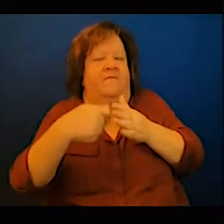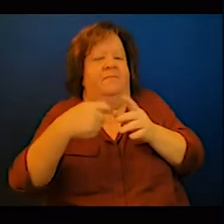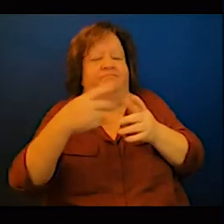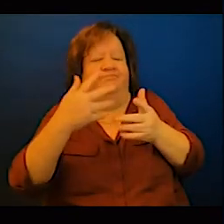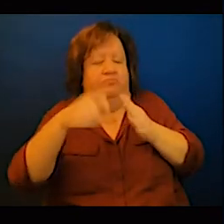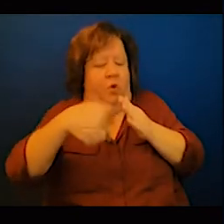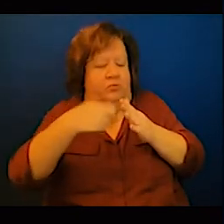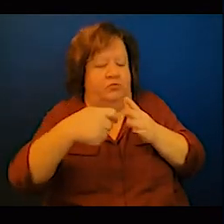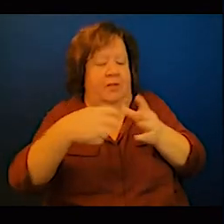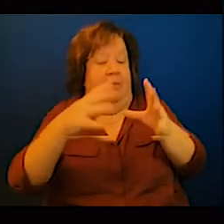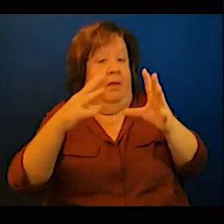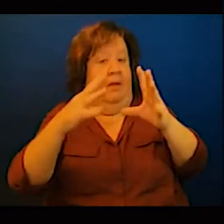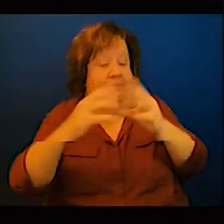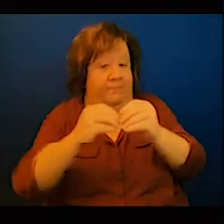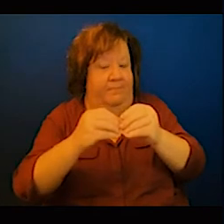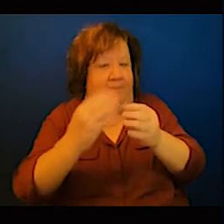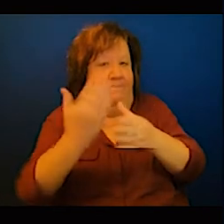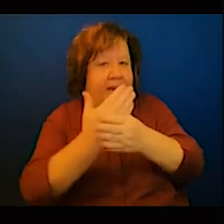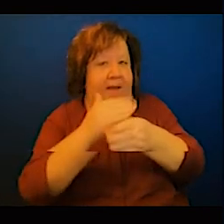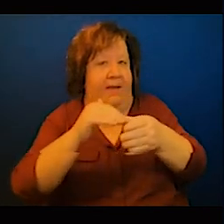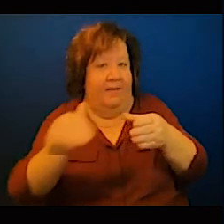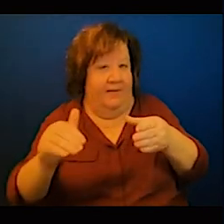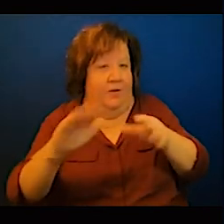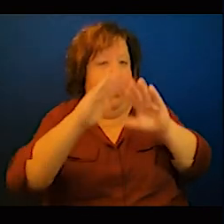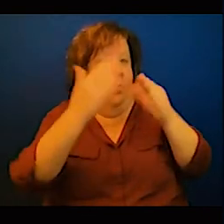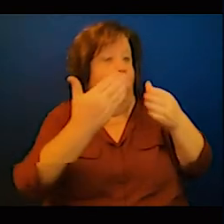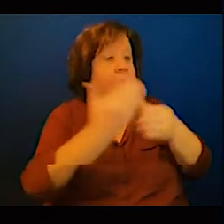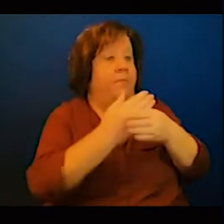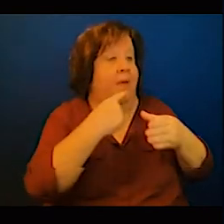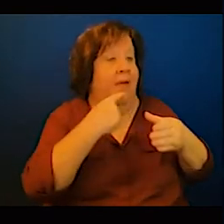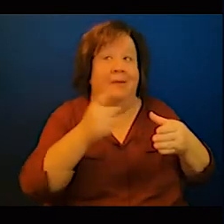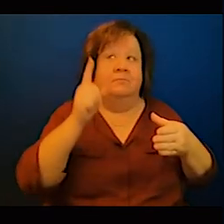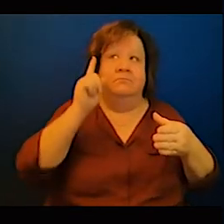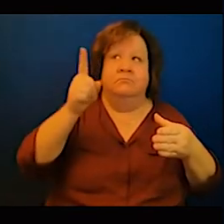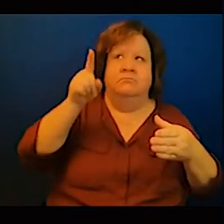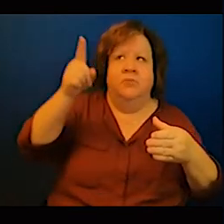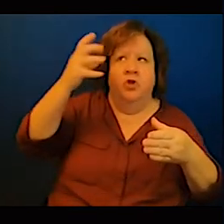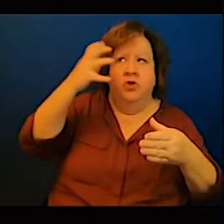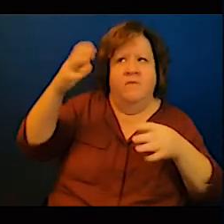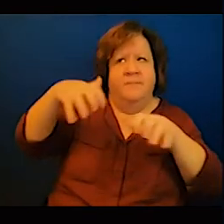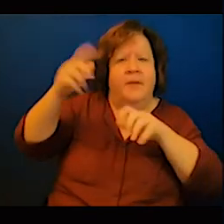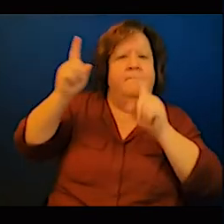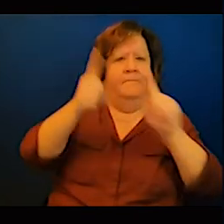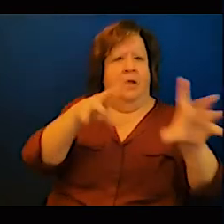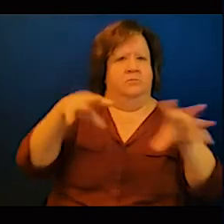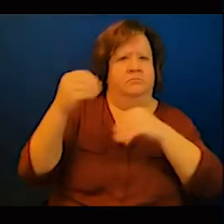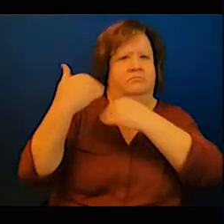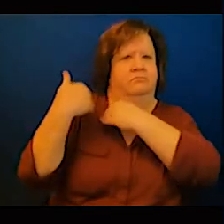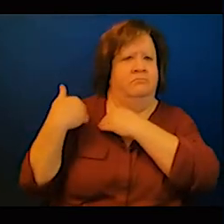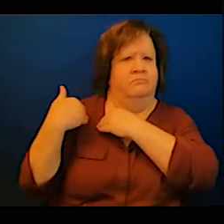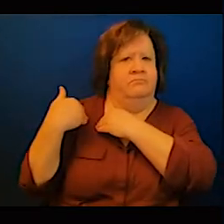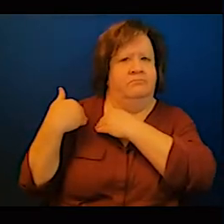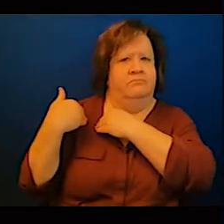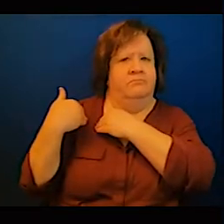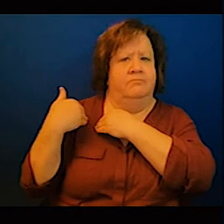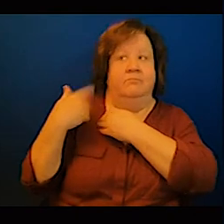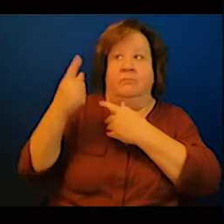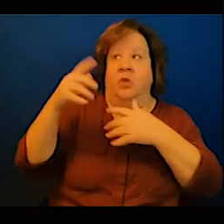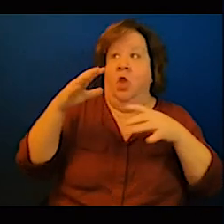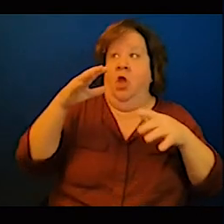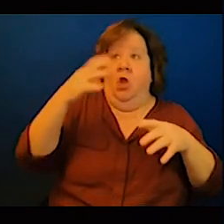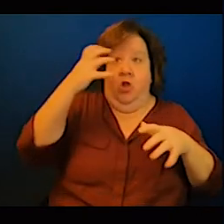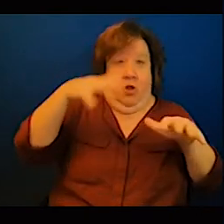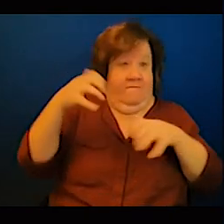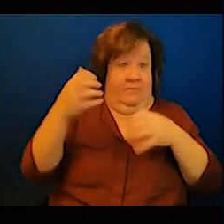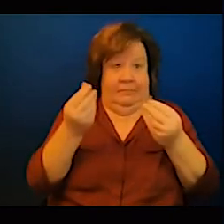a hydro project so there are some that we can put in place to crowding a local bank